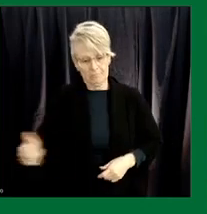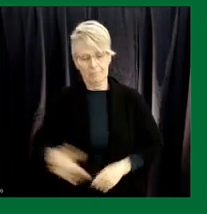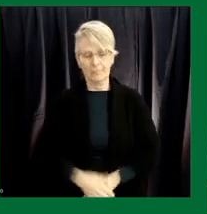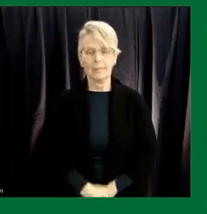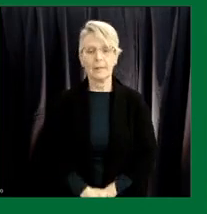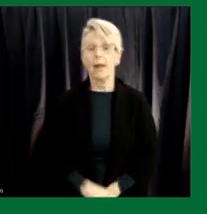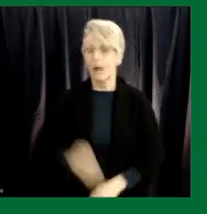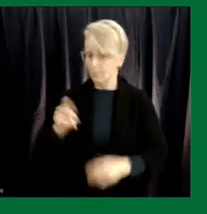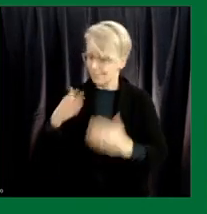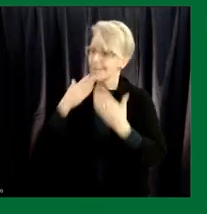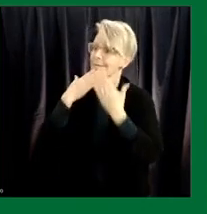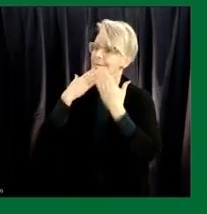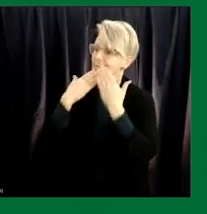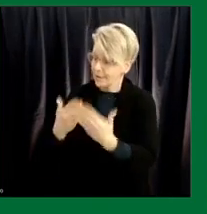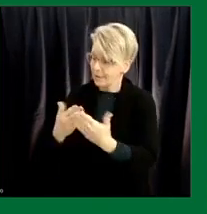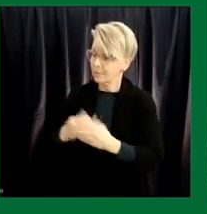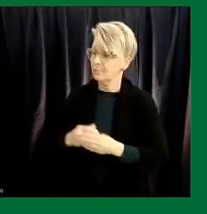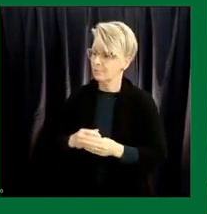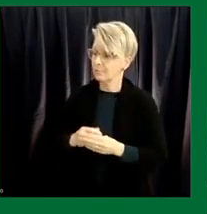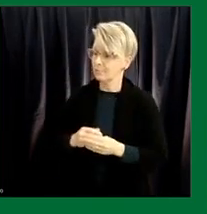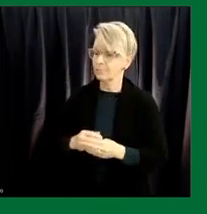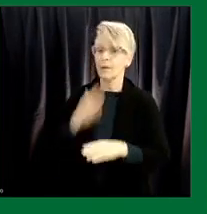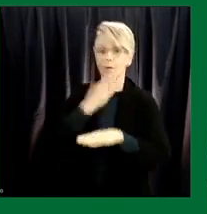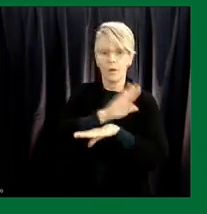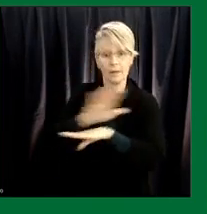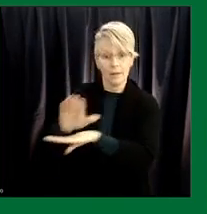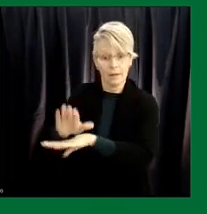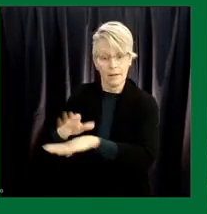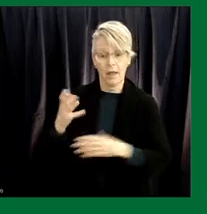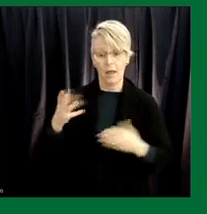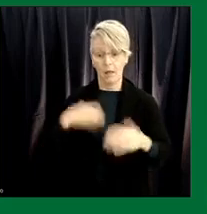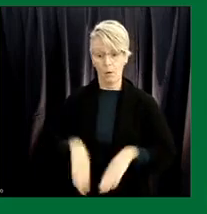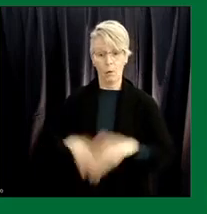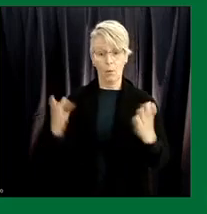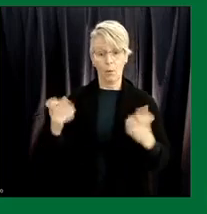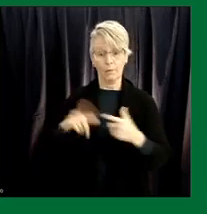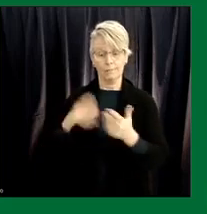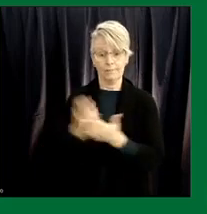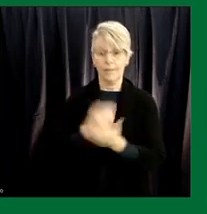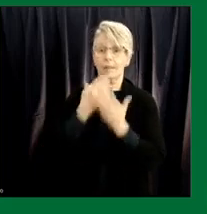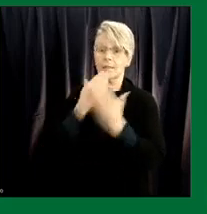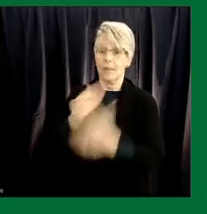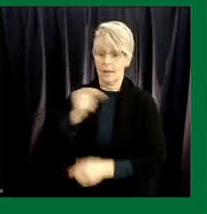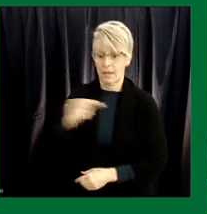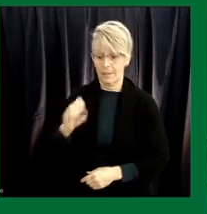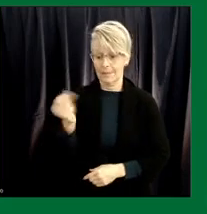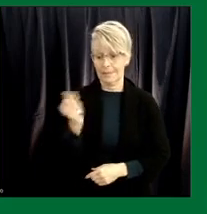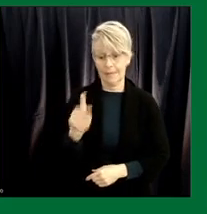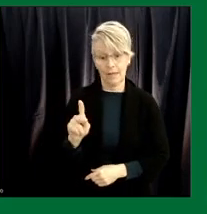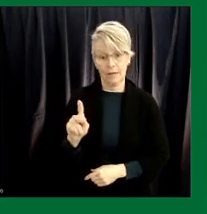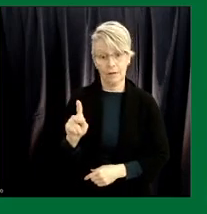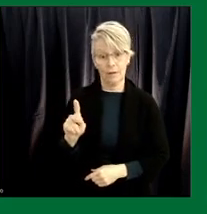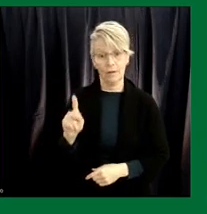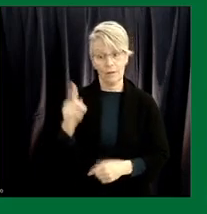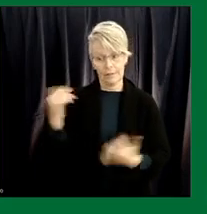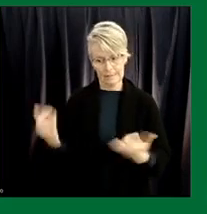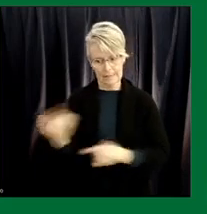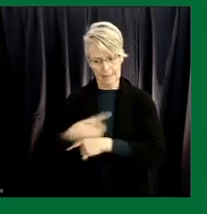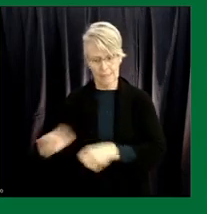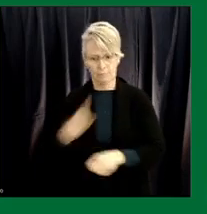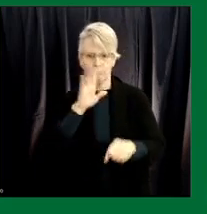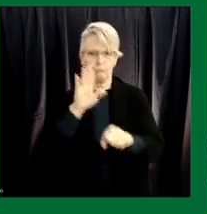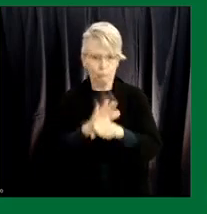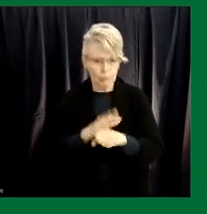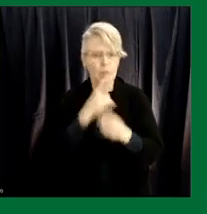So thank you Premier Moore. Good afternoon. I wanted to start out thanking the government of Saskatchewan for today's commitment and announcement.